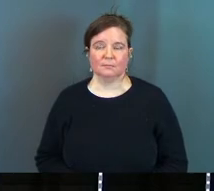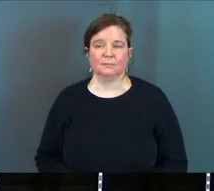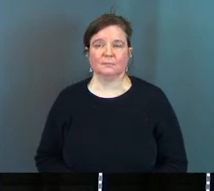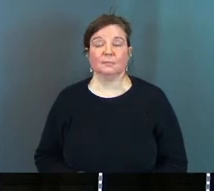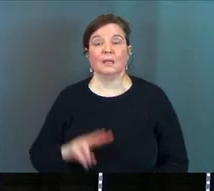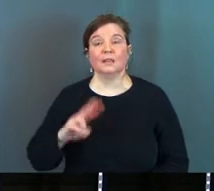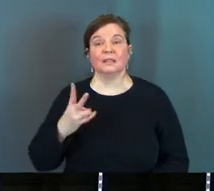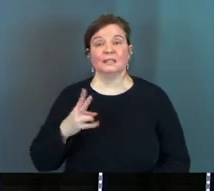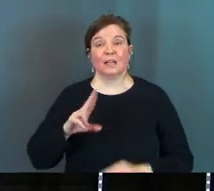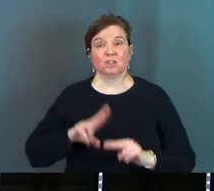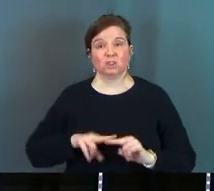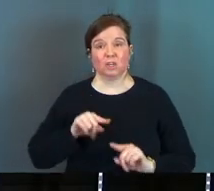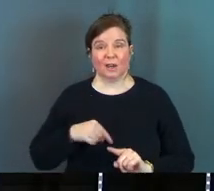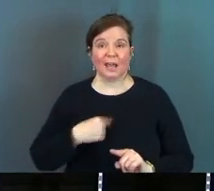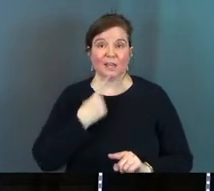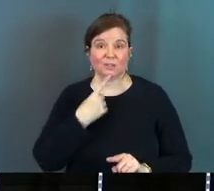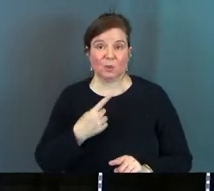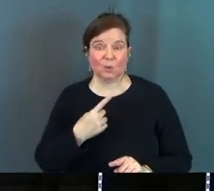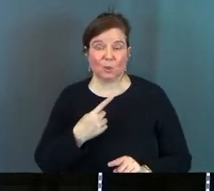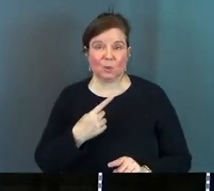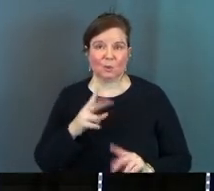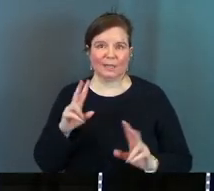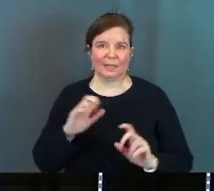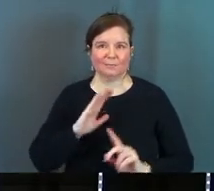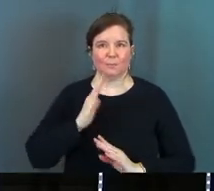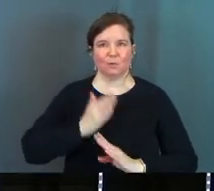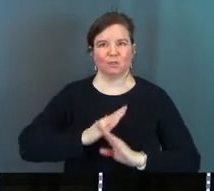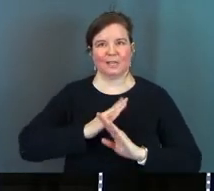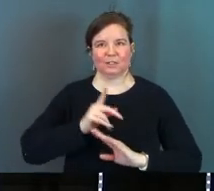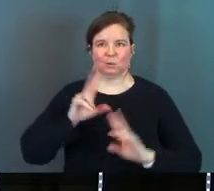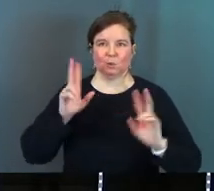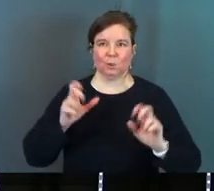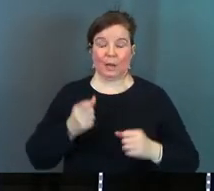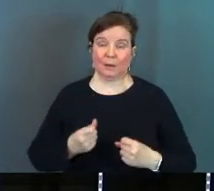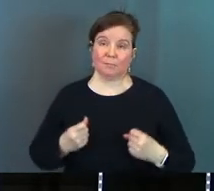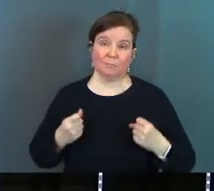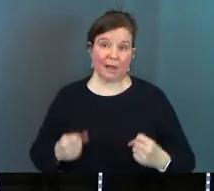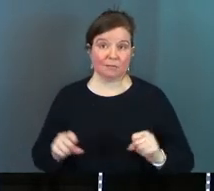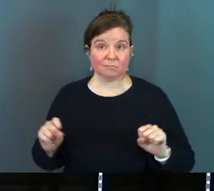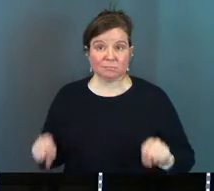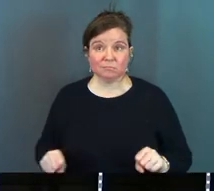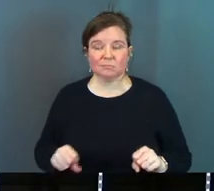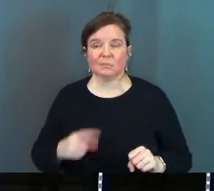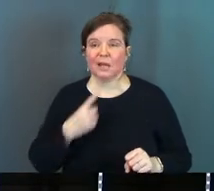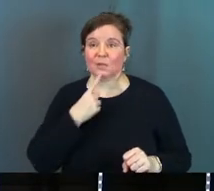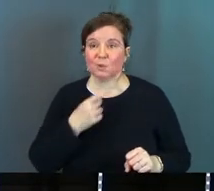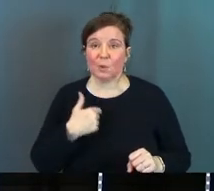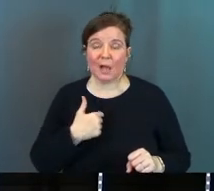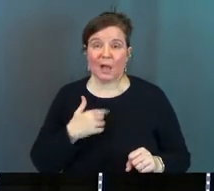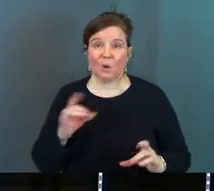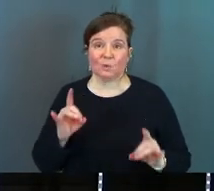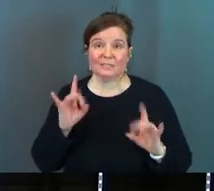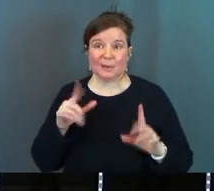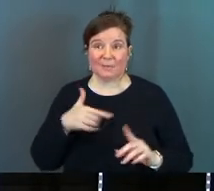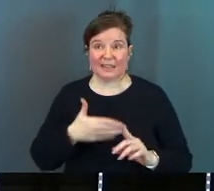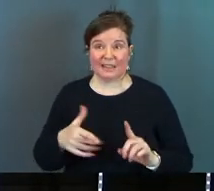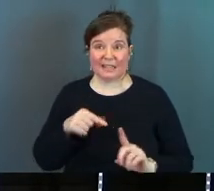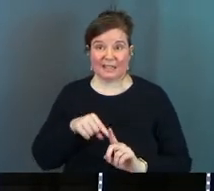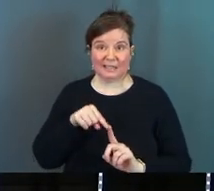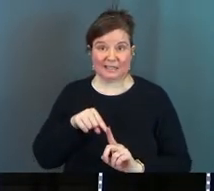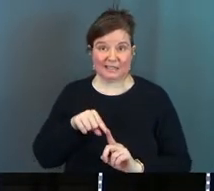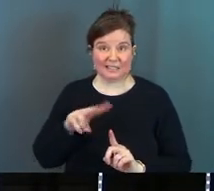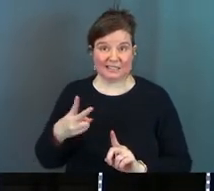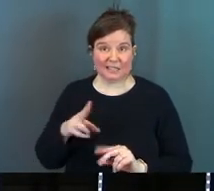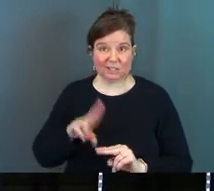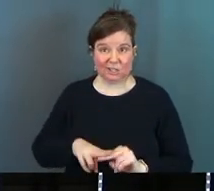see the second chair I told you it inoculates you I told you how powerful it is I told you how terrible this thing is